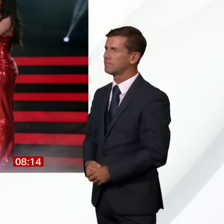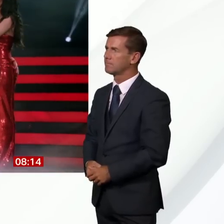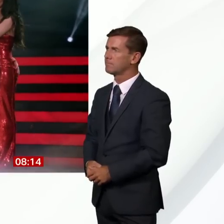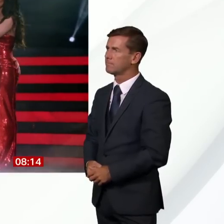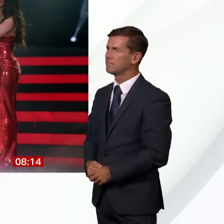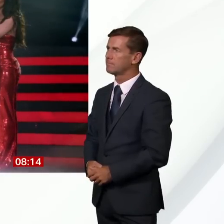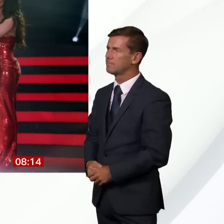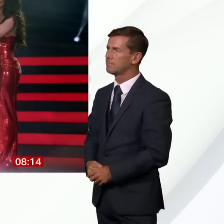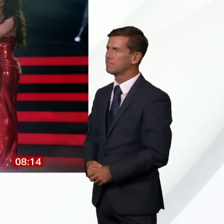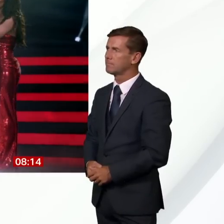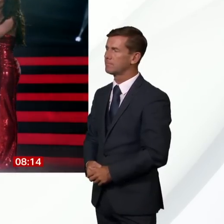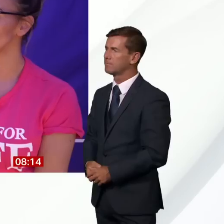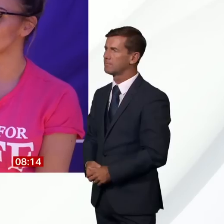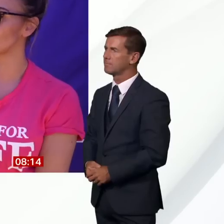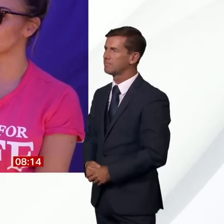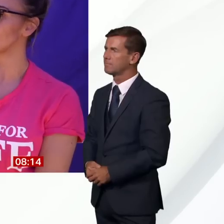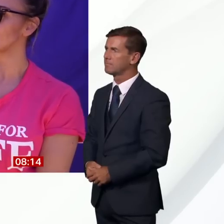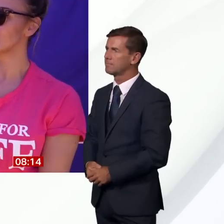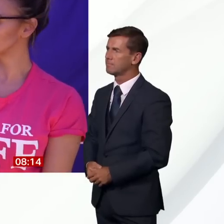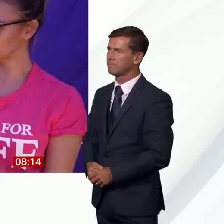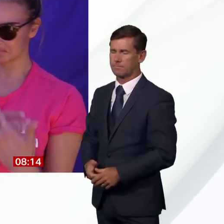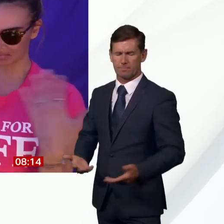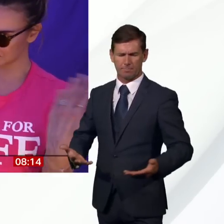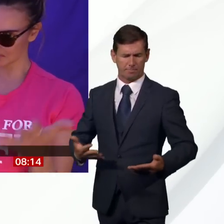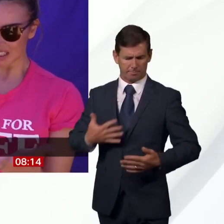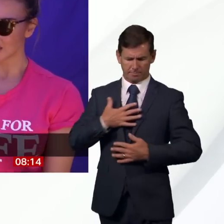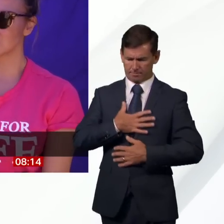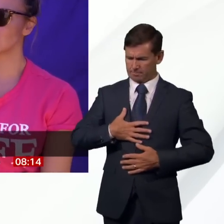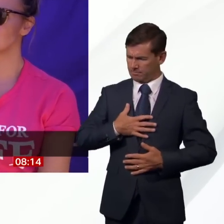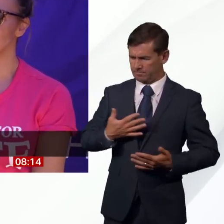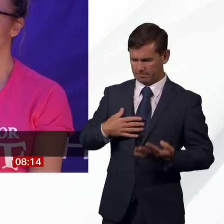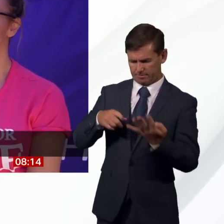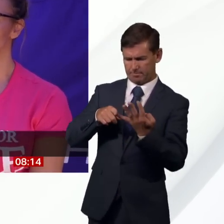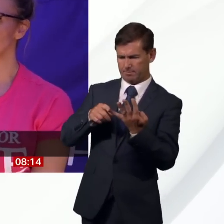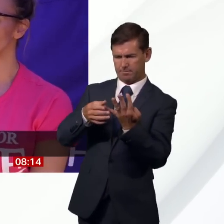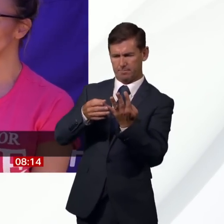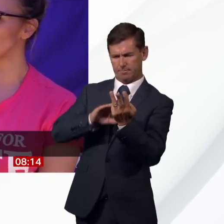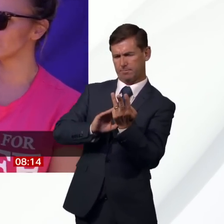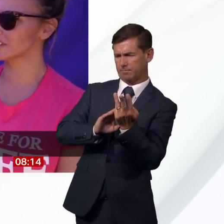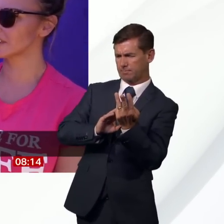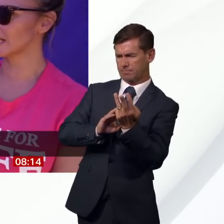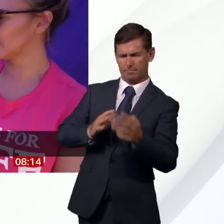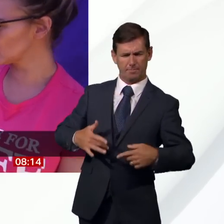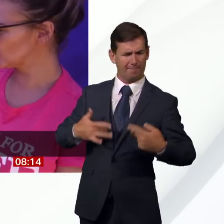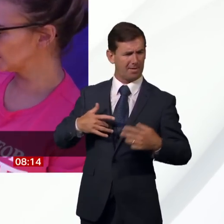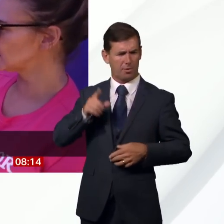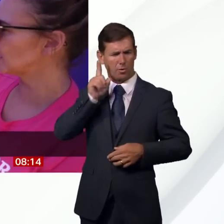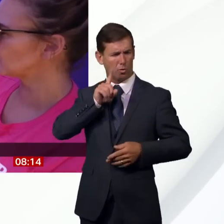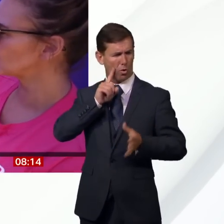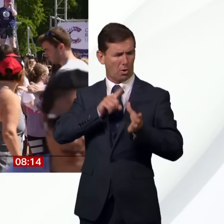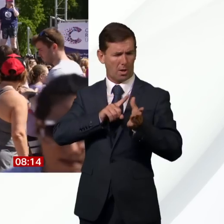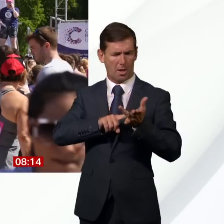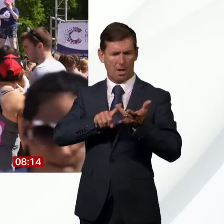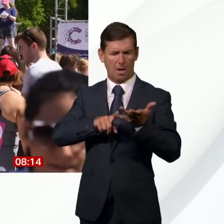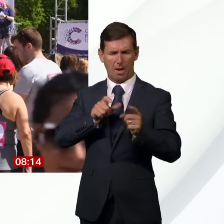How do even prepare for today without Sarah? feel like Girls Aloud without Sarah. You just like mind your own business and then occasionally you get